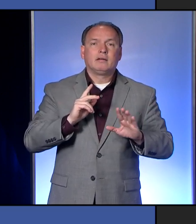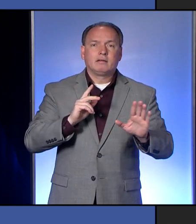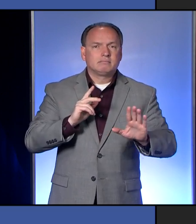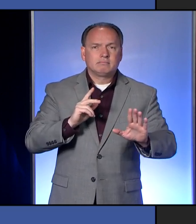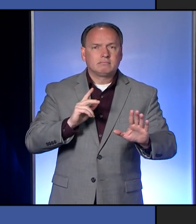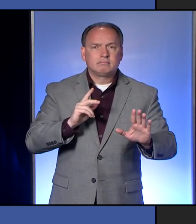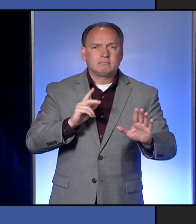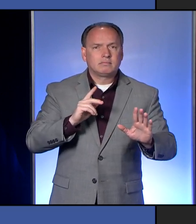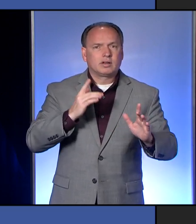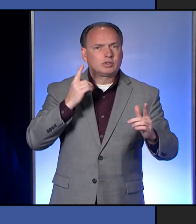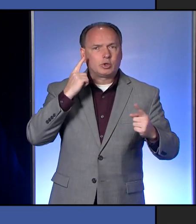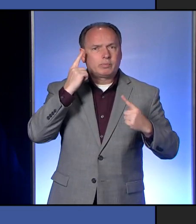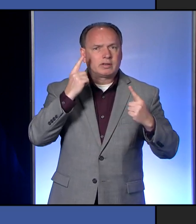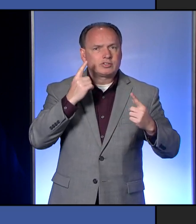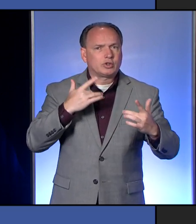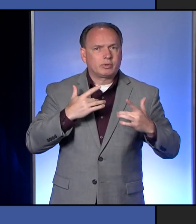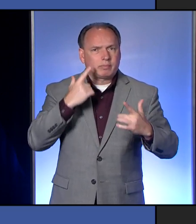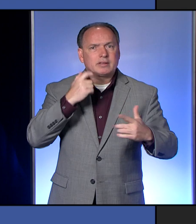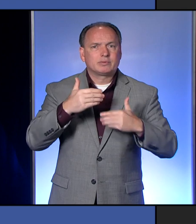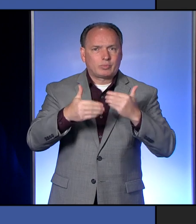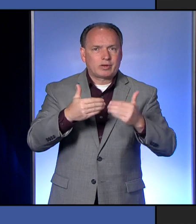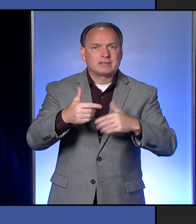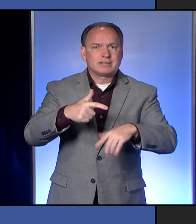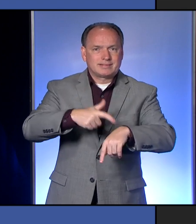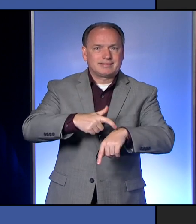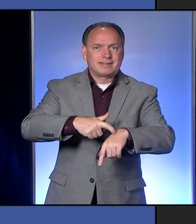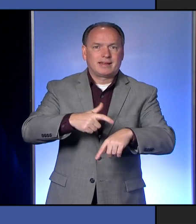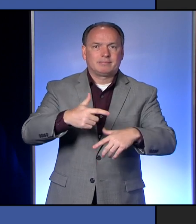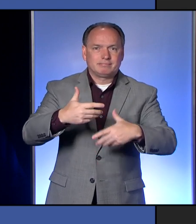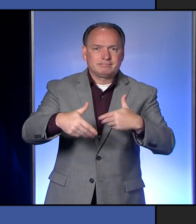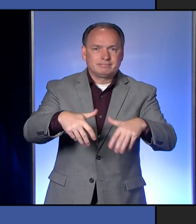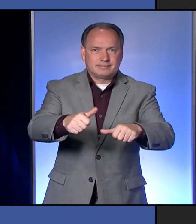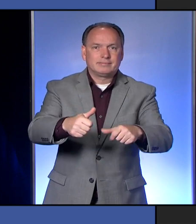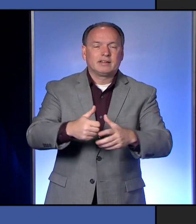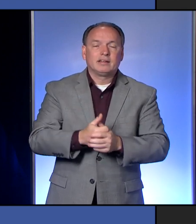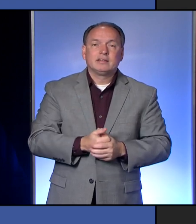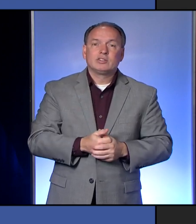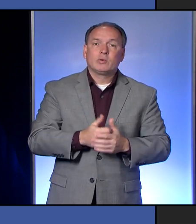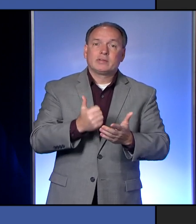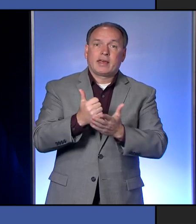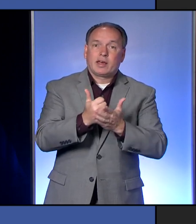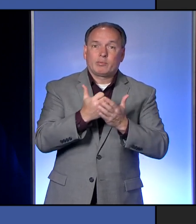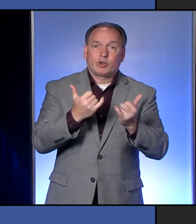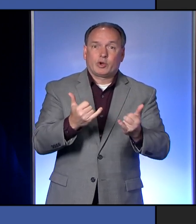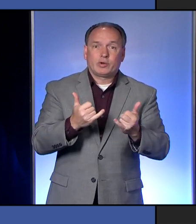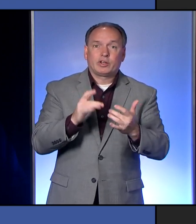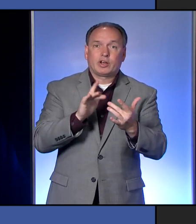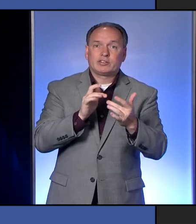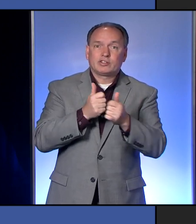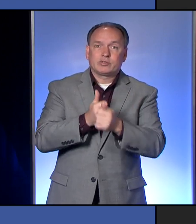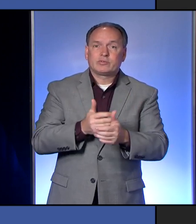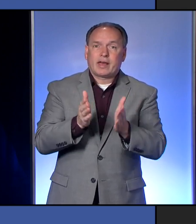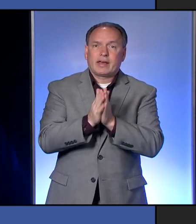concerned, as this whole process will take time. To help the current contact tracers, we ask that you follow all of the safety